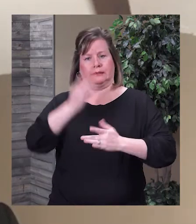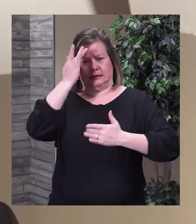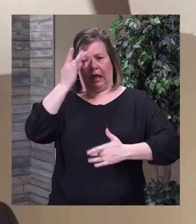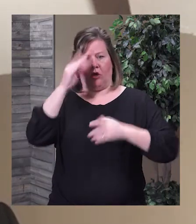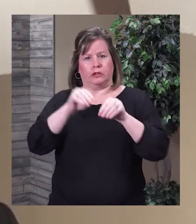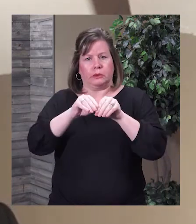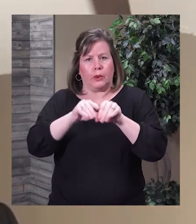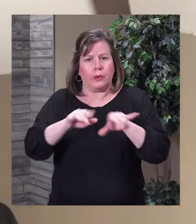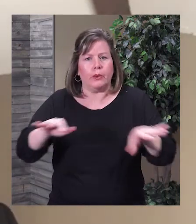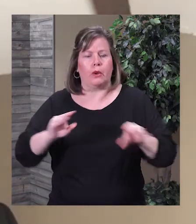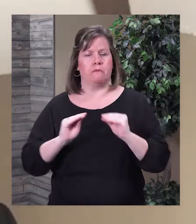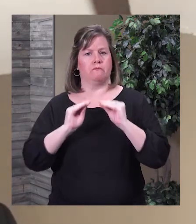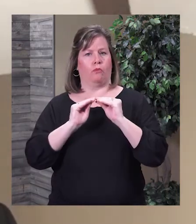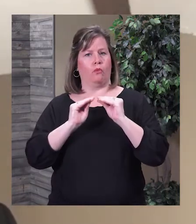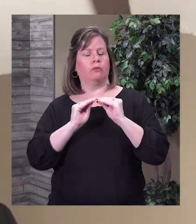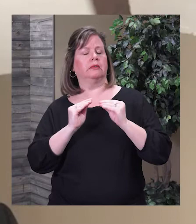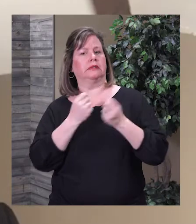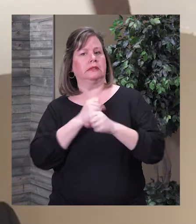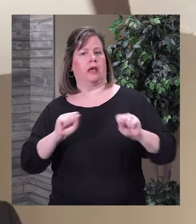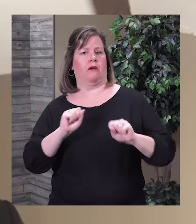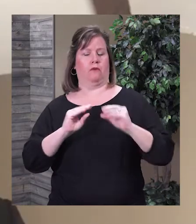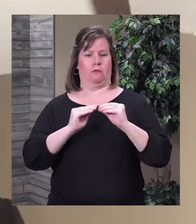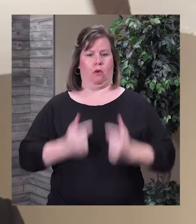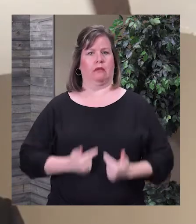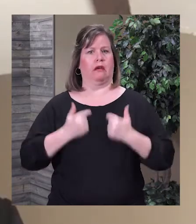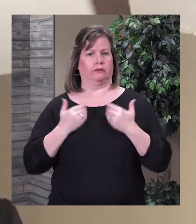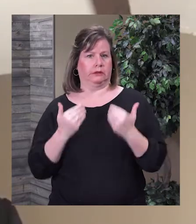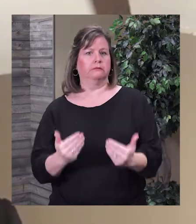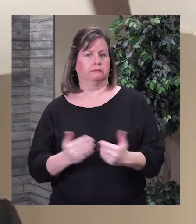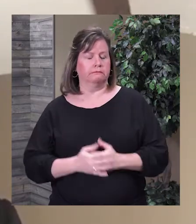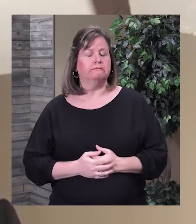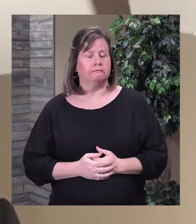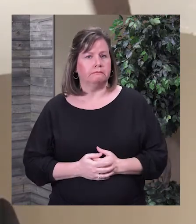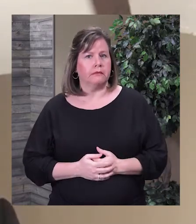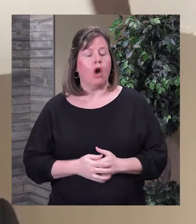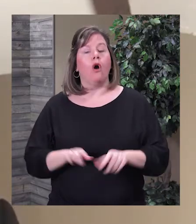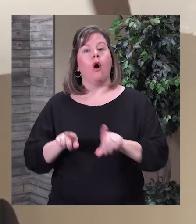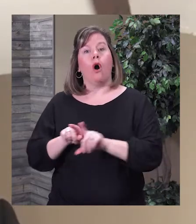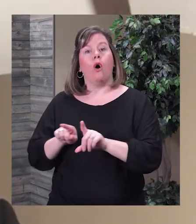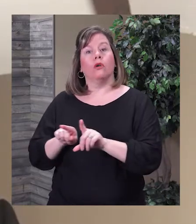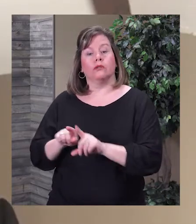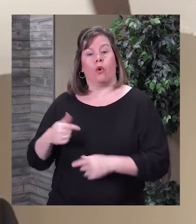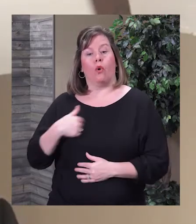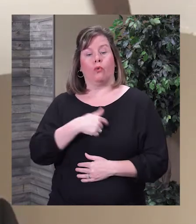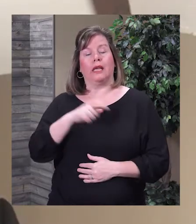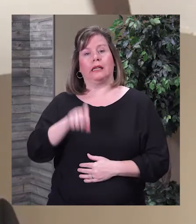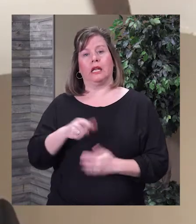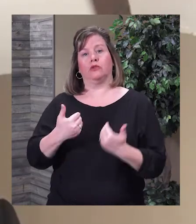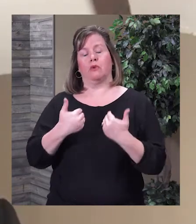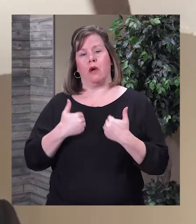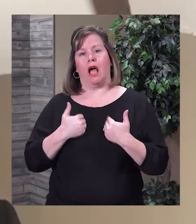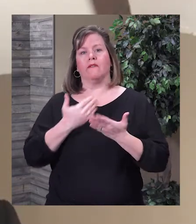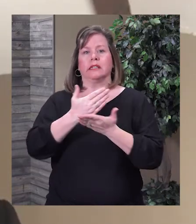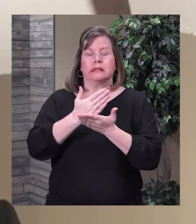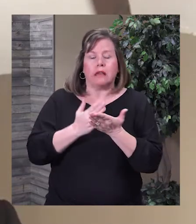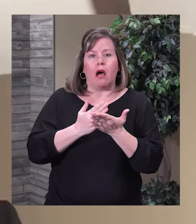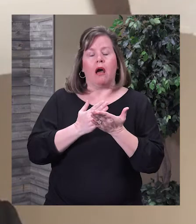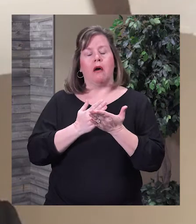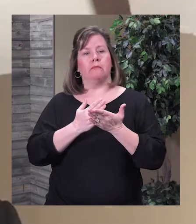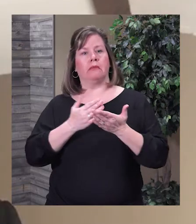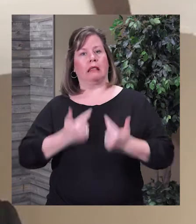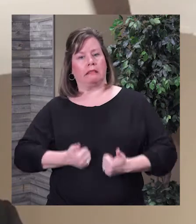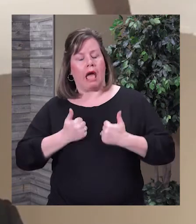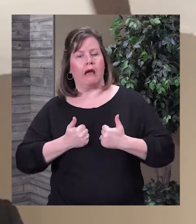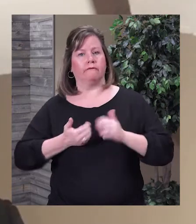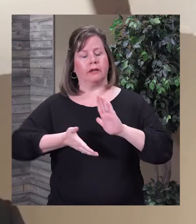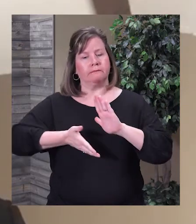and and save lives going forward while also maintaining or returning to some semblance of